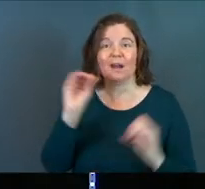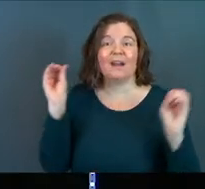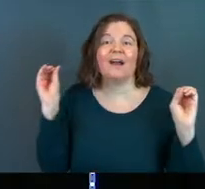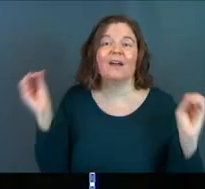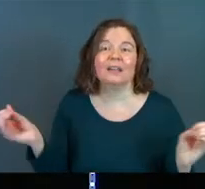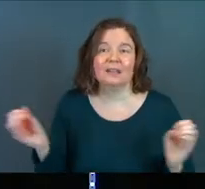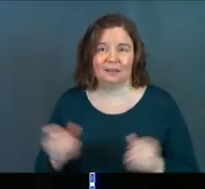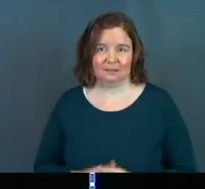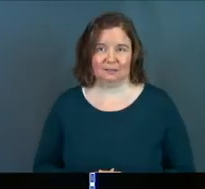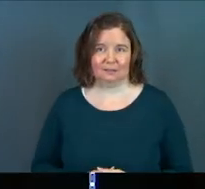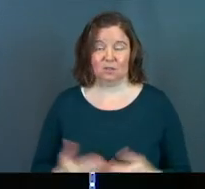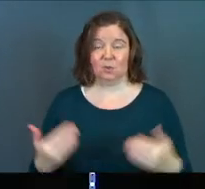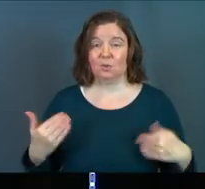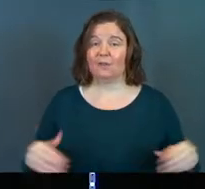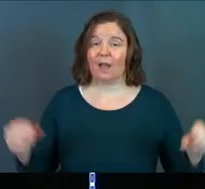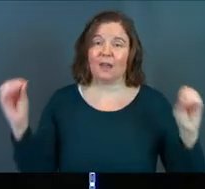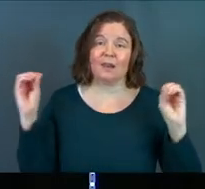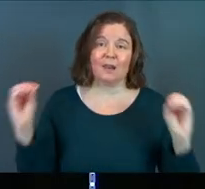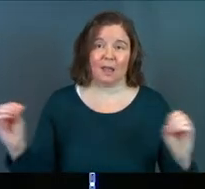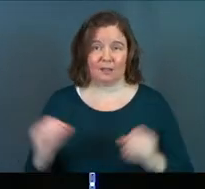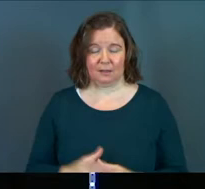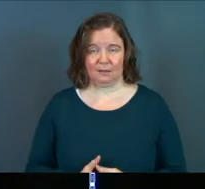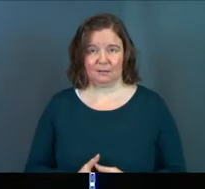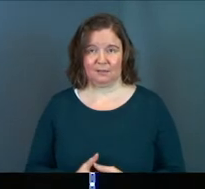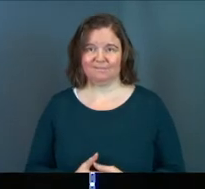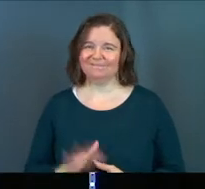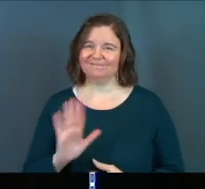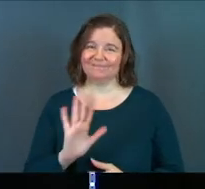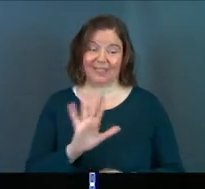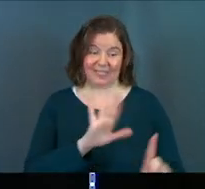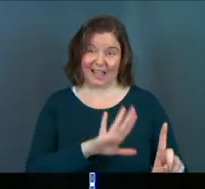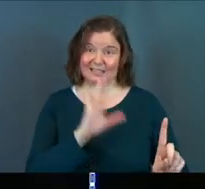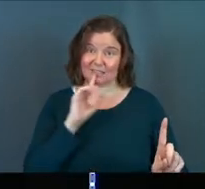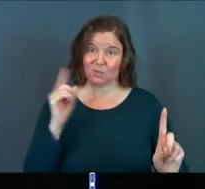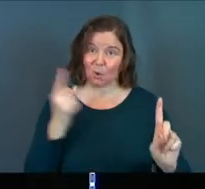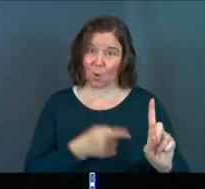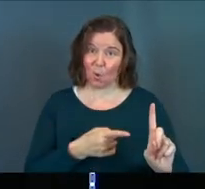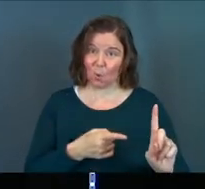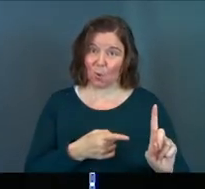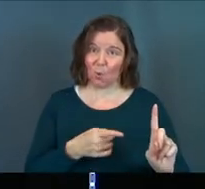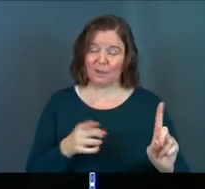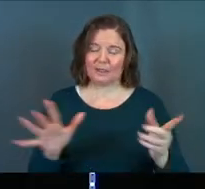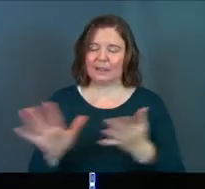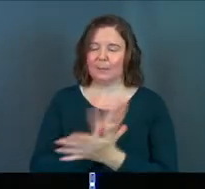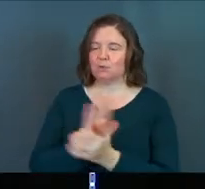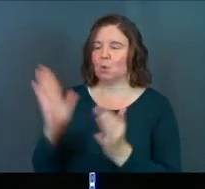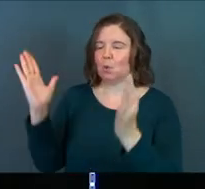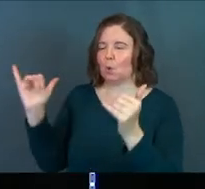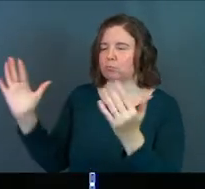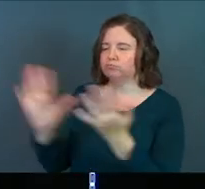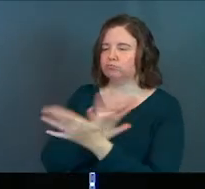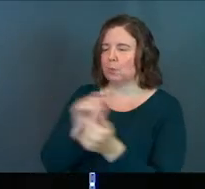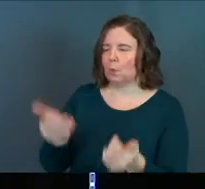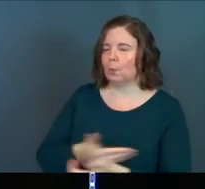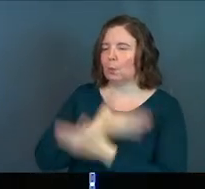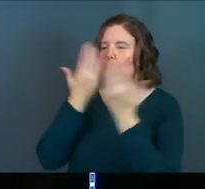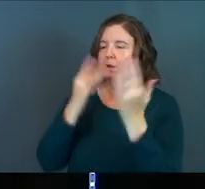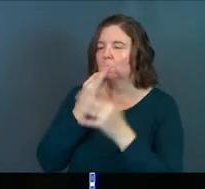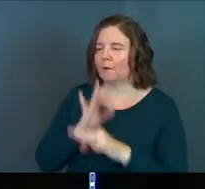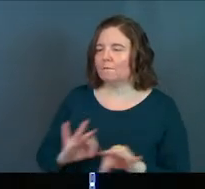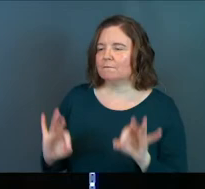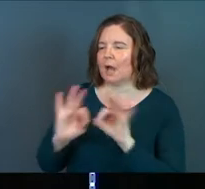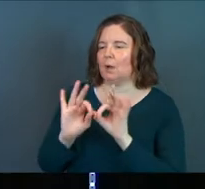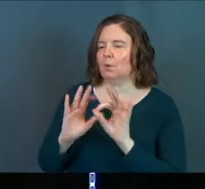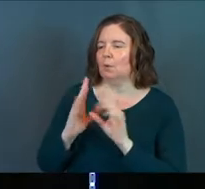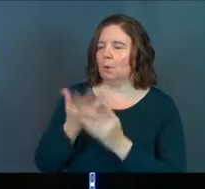nothing. You've got nothing. That's his goal. Let me destroy your hope. Let me destroy your value, your